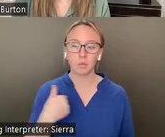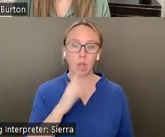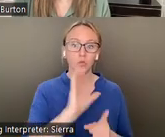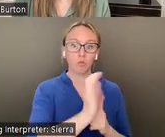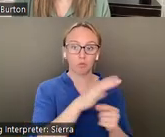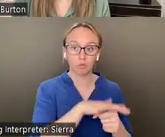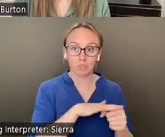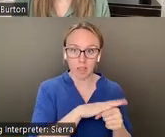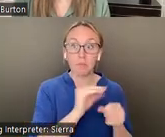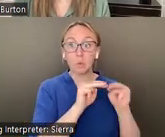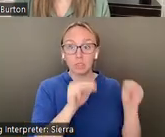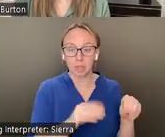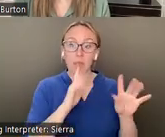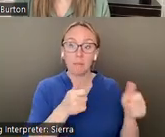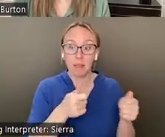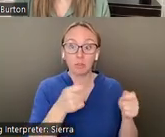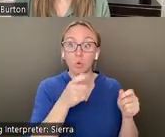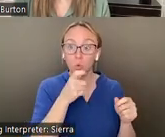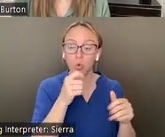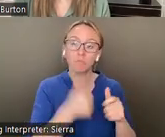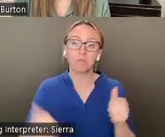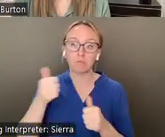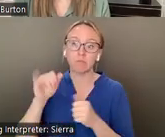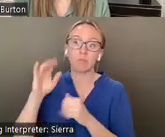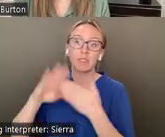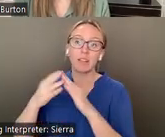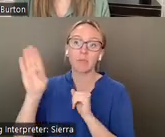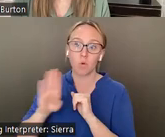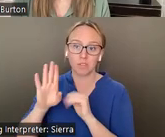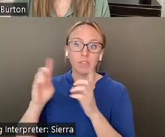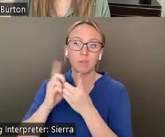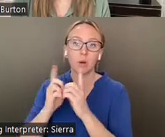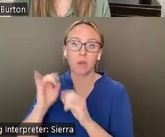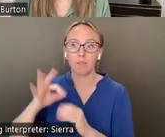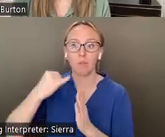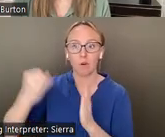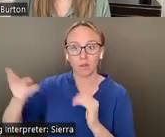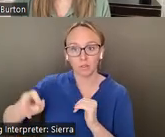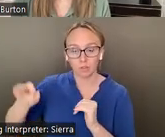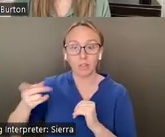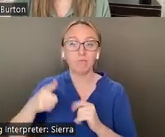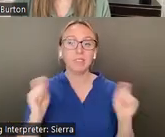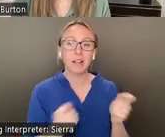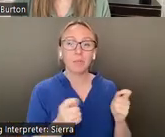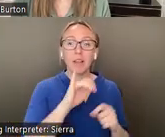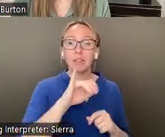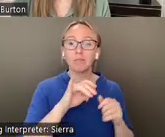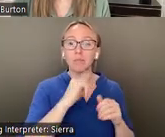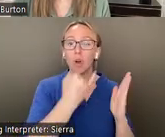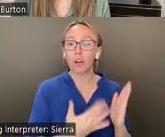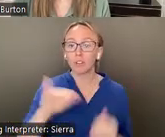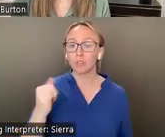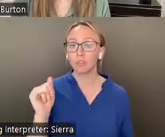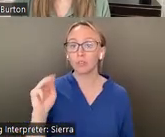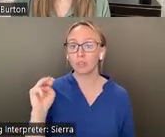the Boise City Department of Arts and History. The James Castle House celebrates the life and work of Idaho artist James Castle through a lot of different